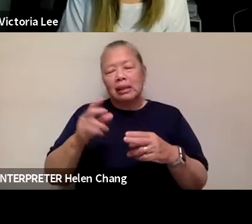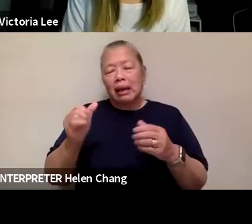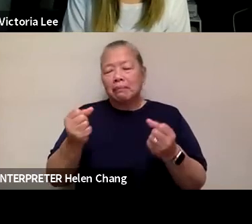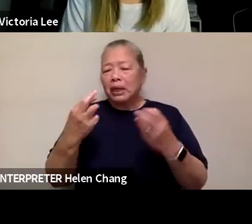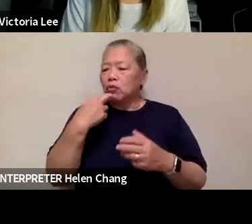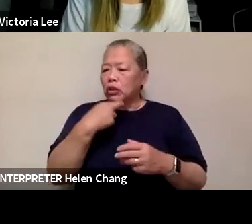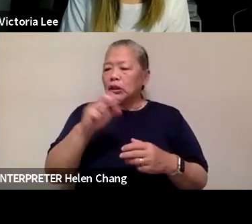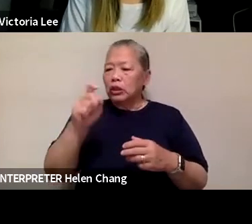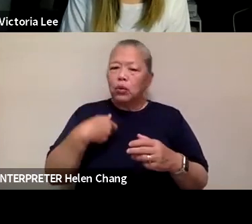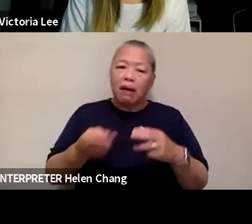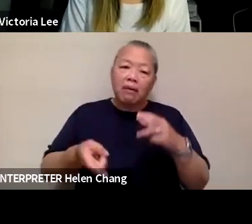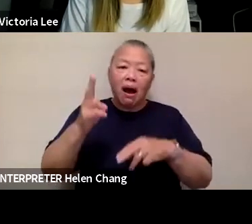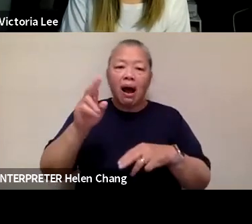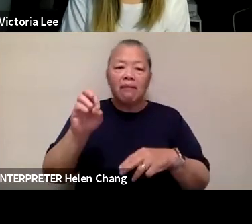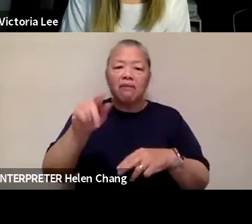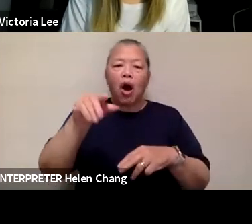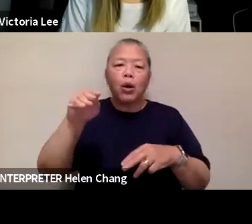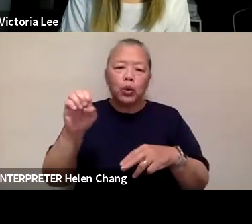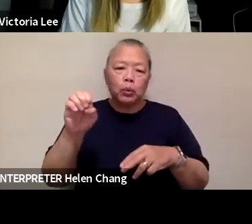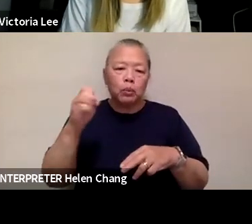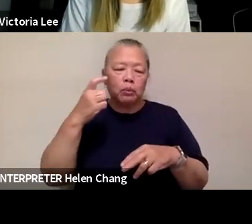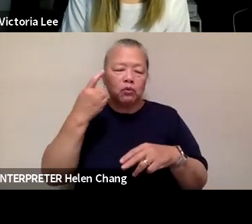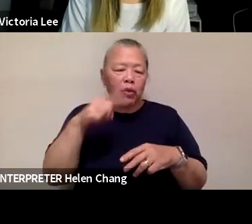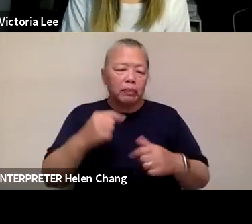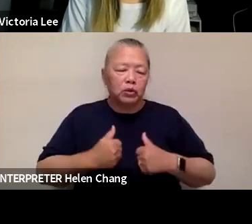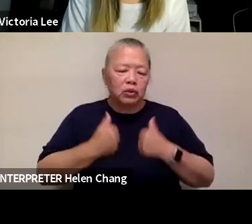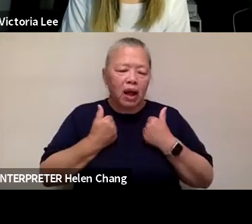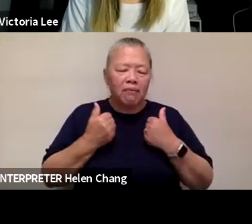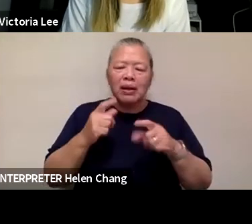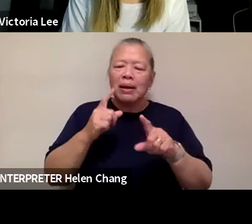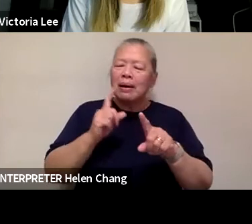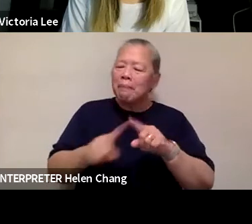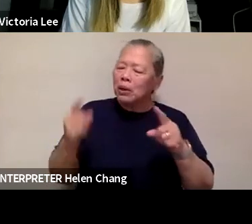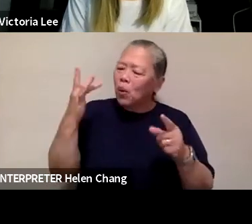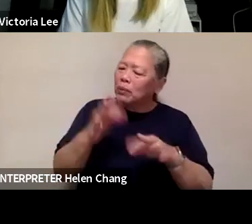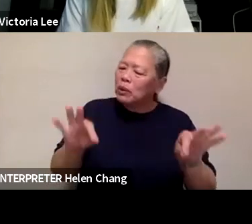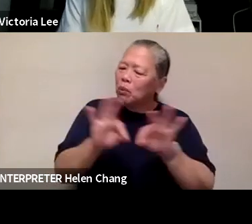survive. Why was it important to you that the cookbook that you put out to be complicated?